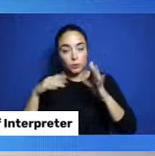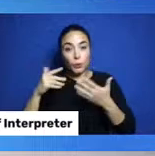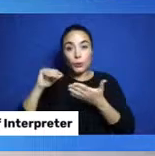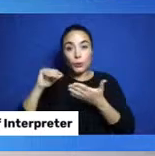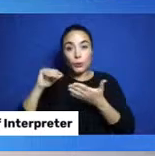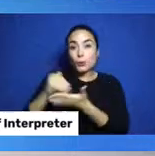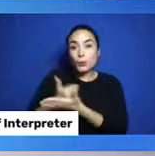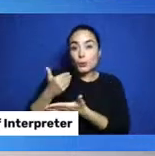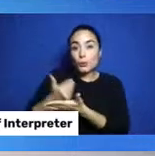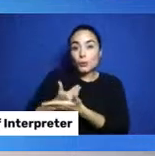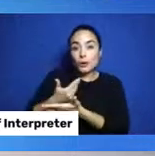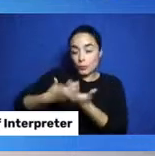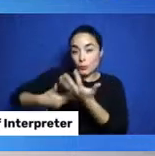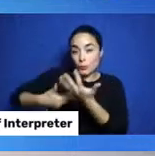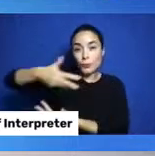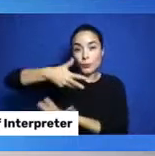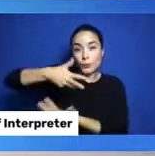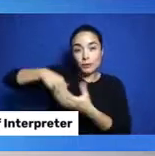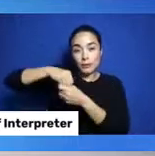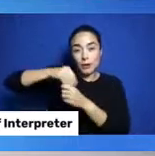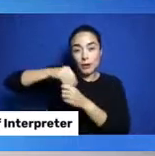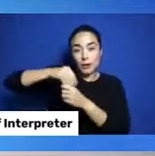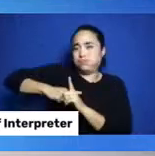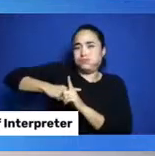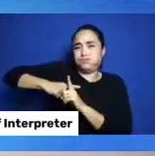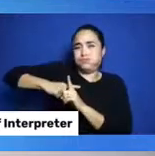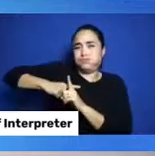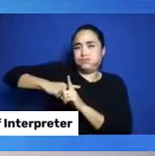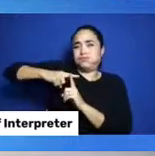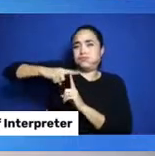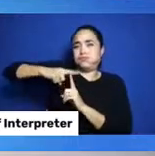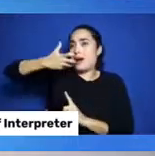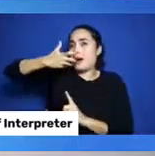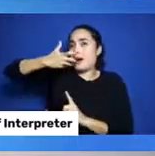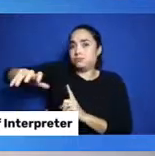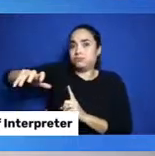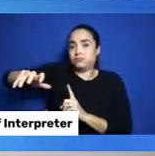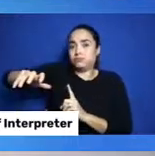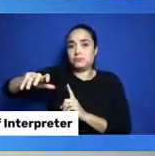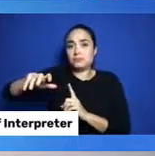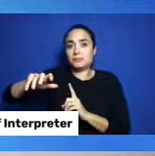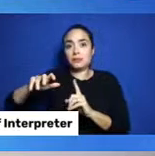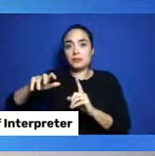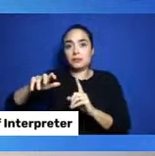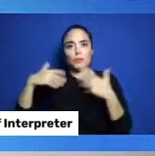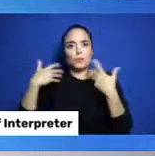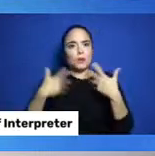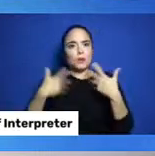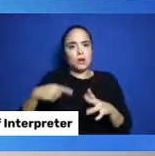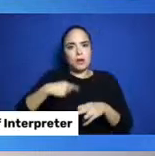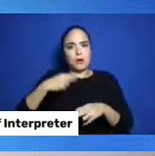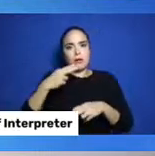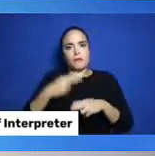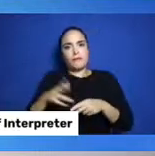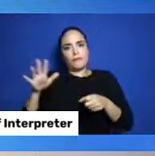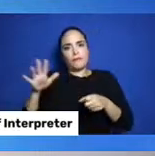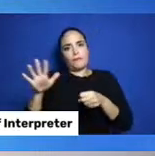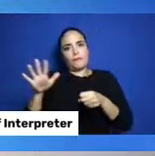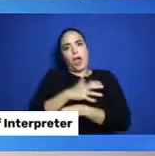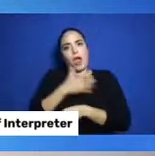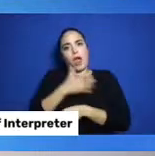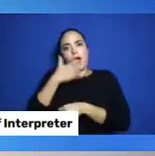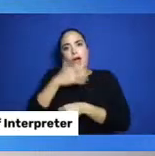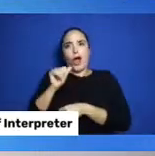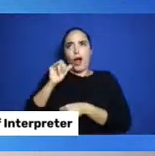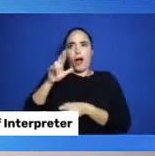hot air. Oh, my goodness. And, I never want to be accused of being full of hot air. So, the solution here. Which is shown